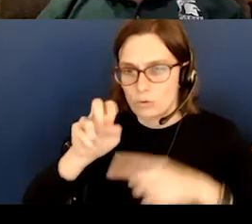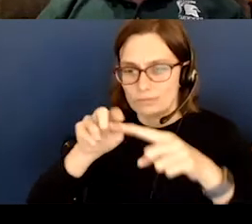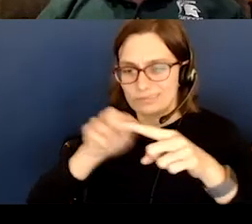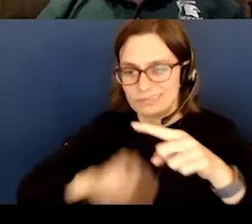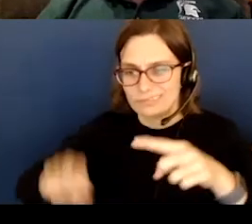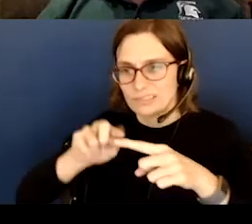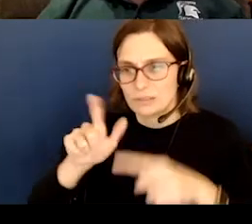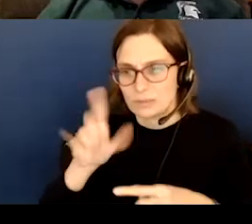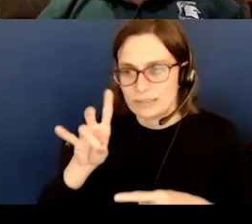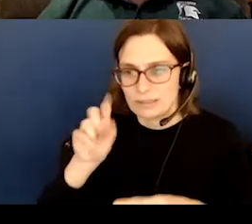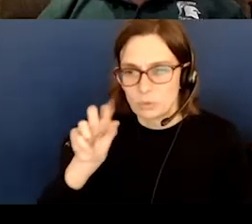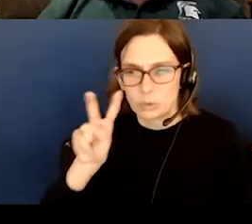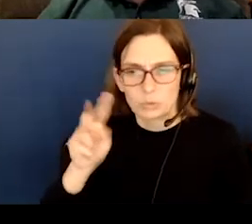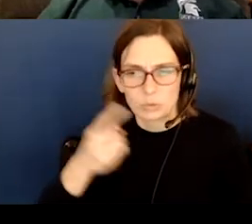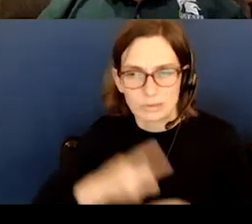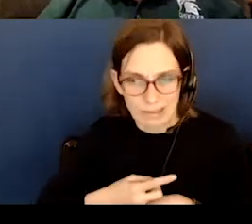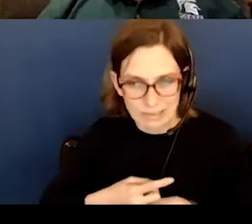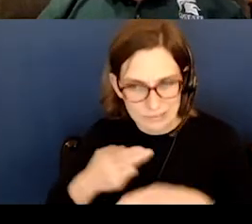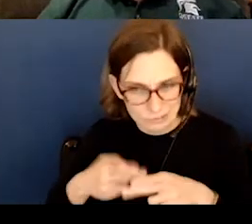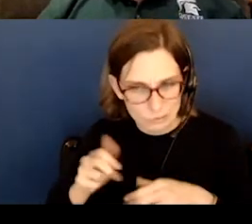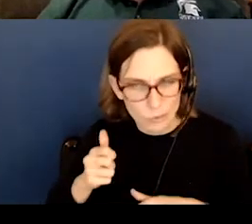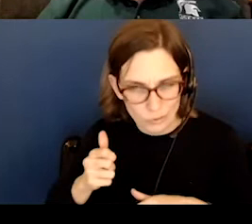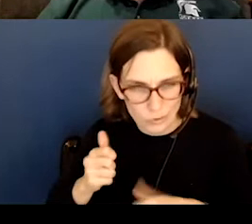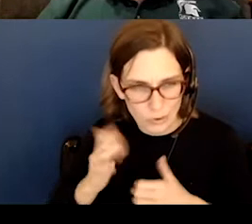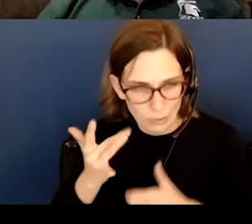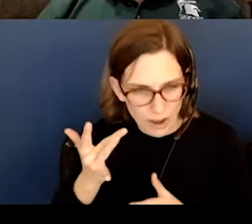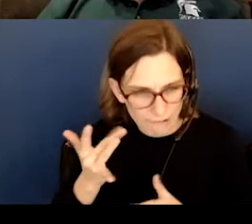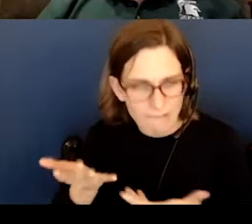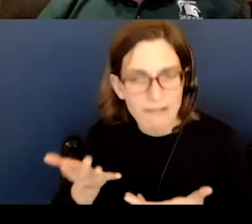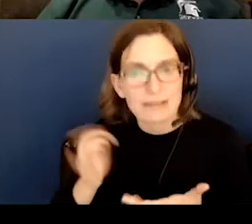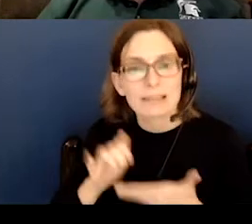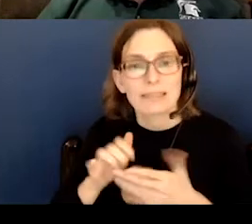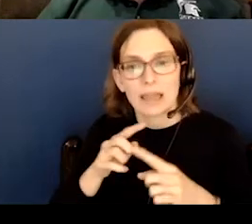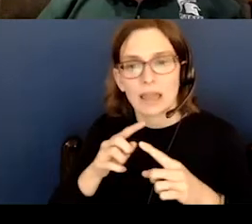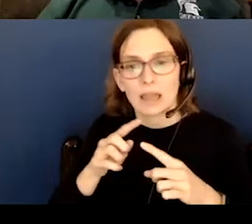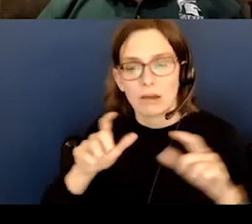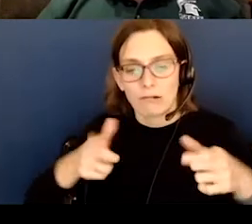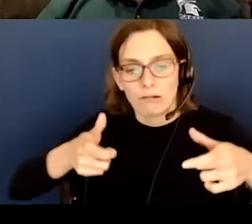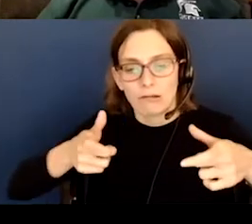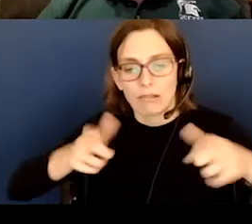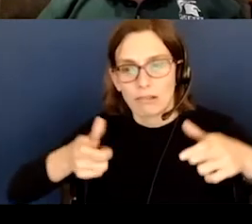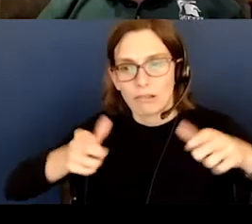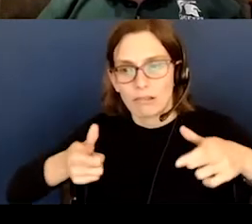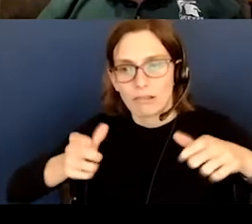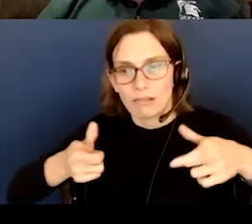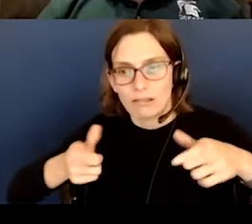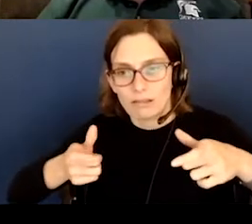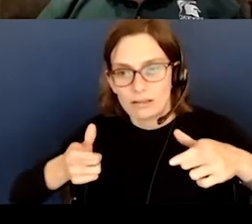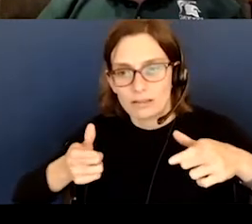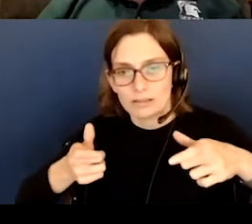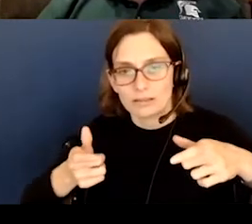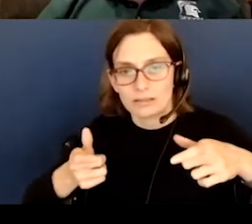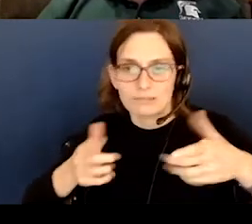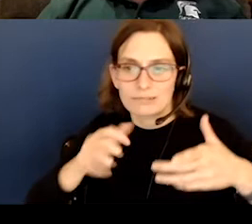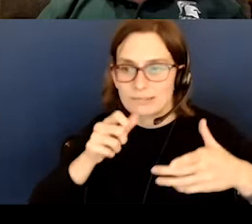.2 days. How can it be shorter? Because this orbit wobbles when it goes around once, it doesn't come